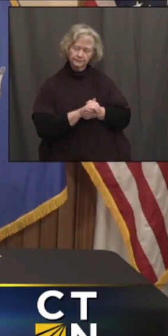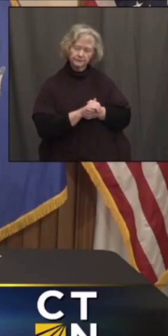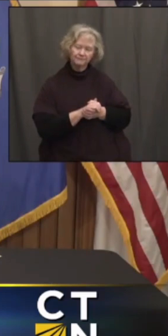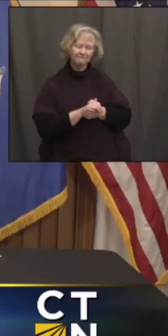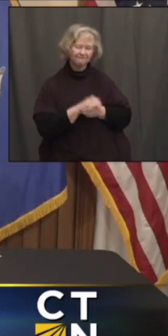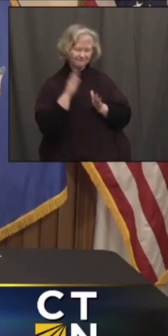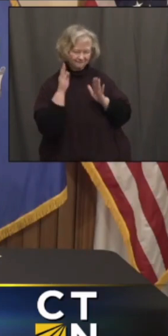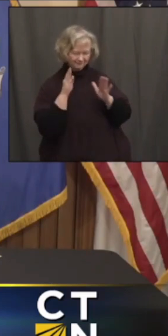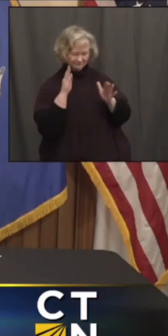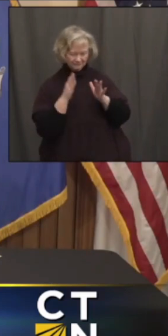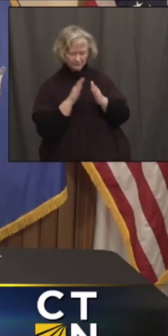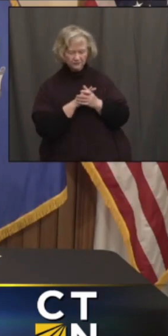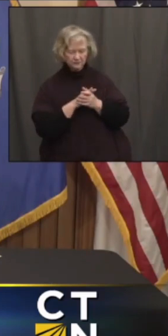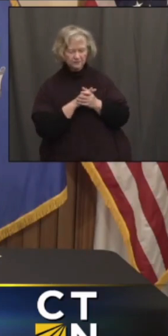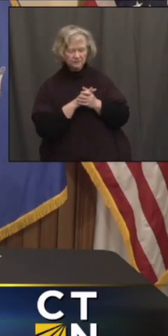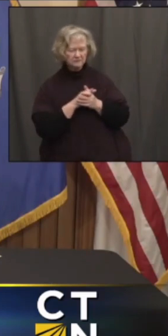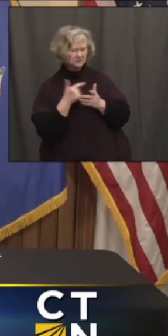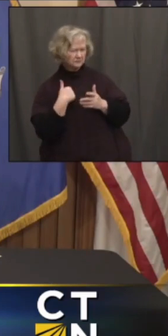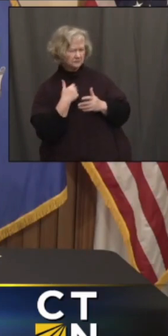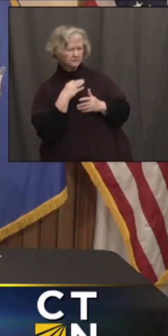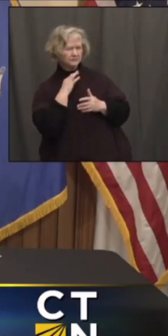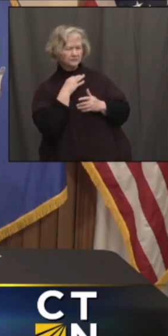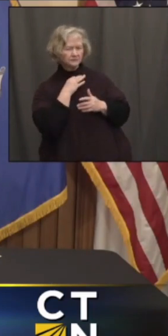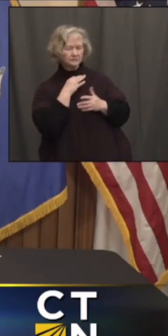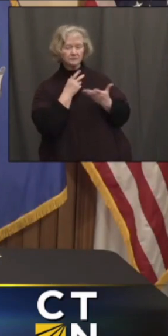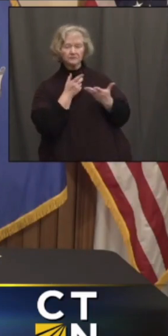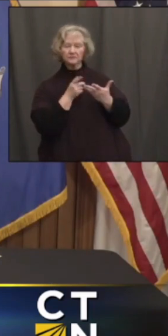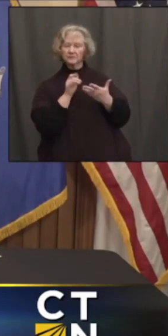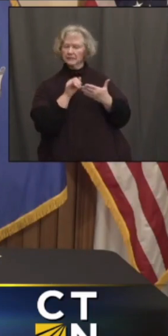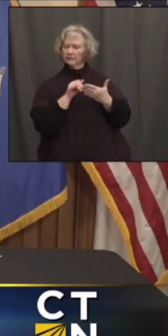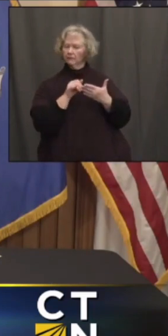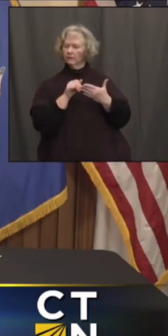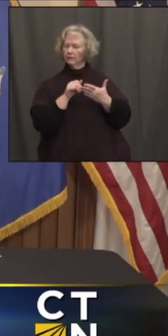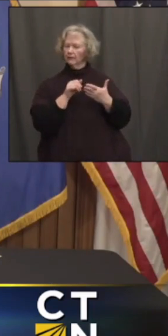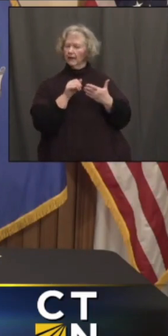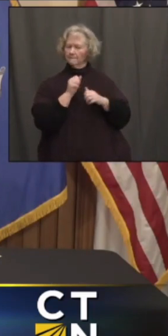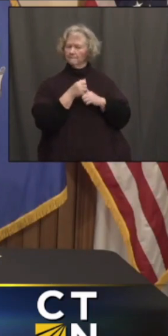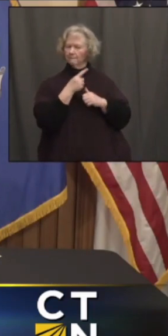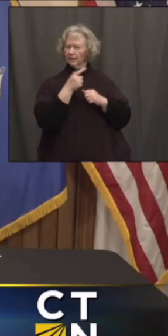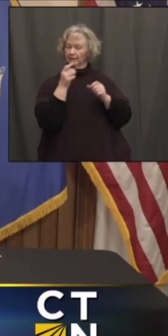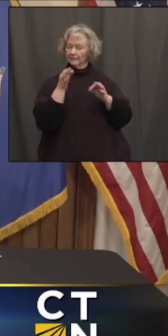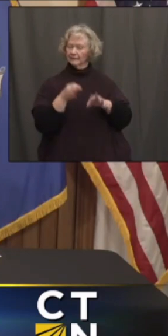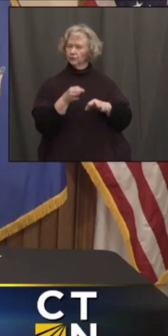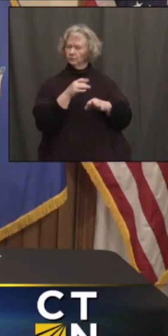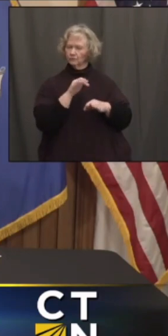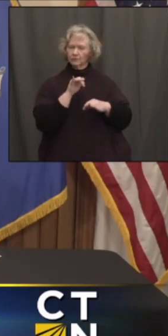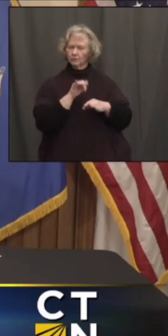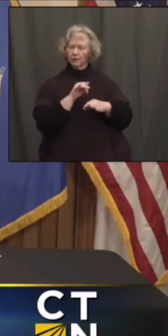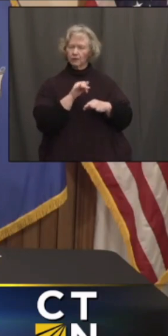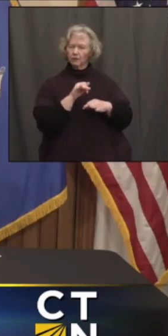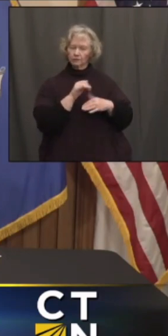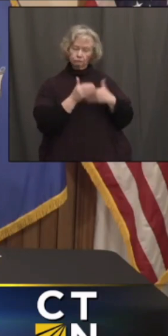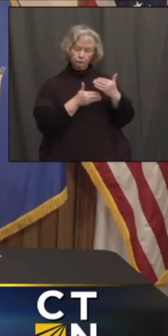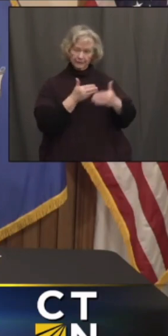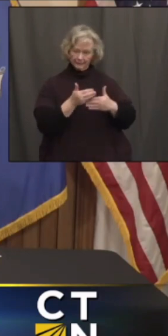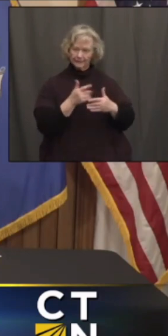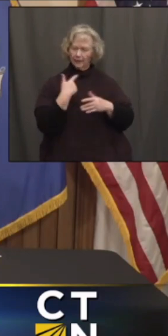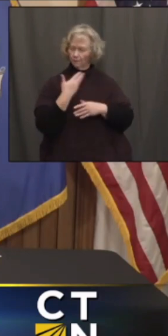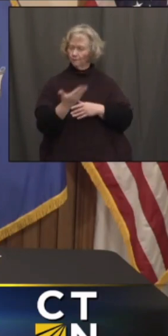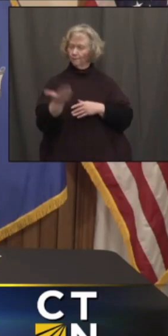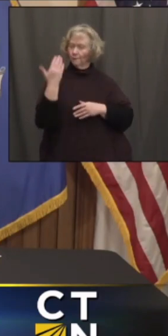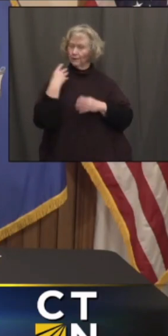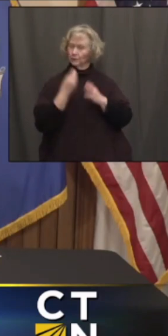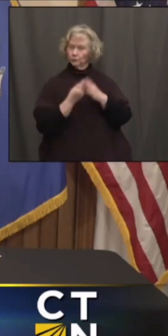Hi, everybody. I'd be interested in hearing a little bit about the process that went into making this decision. Back last spring, there was a